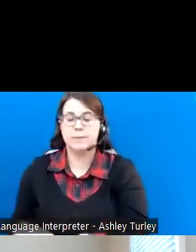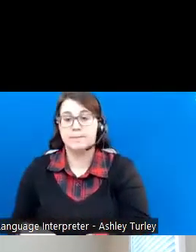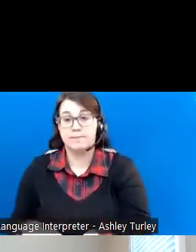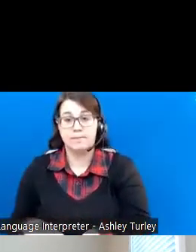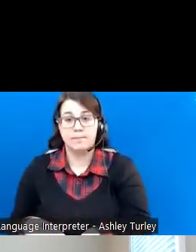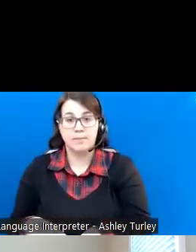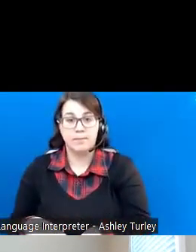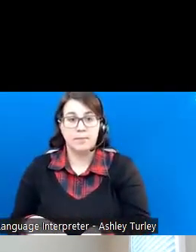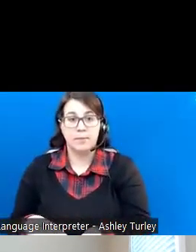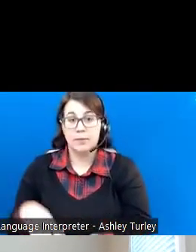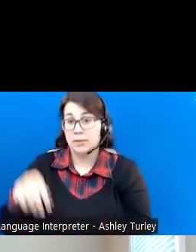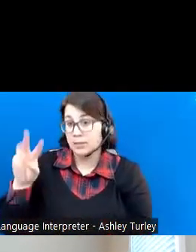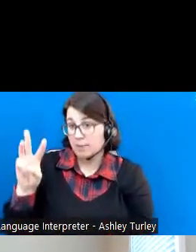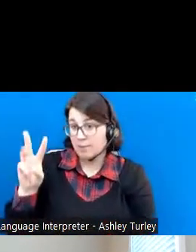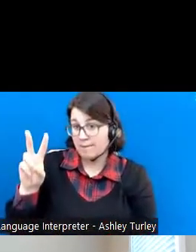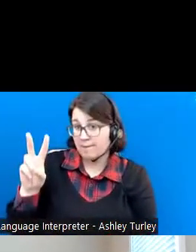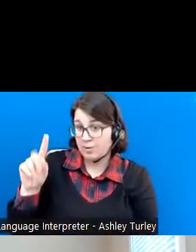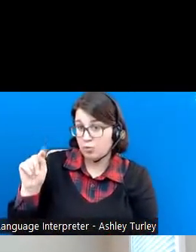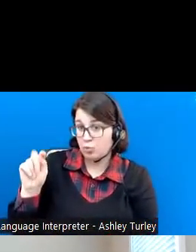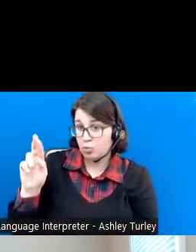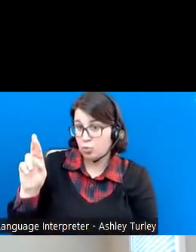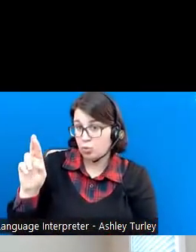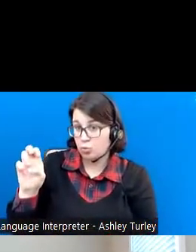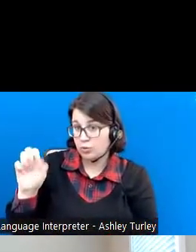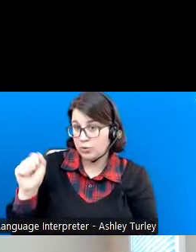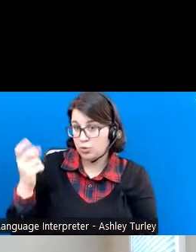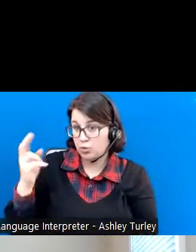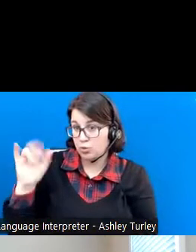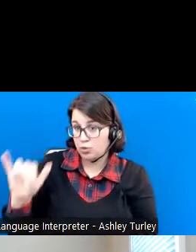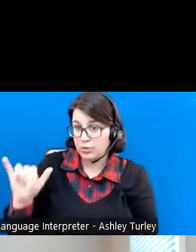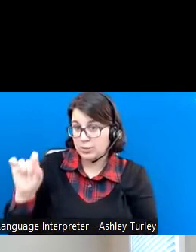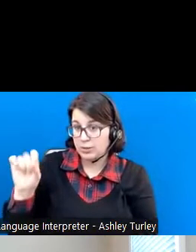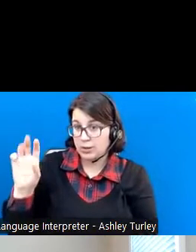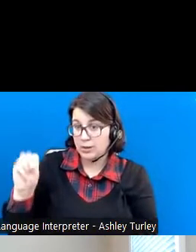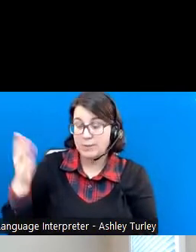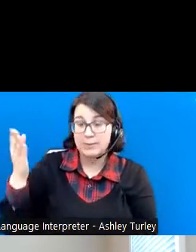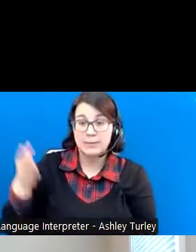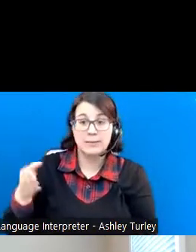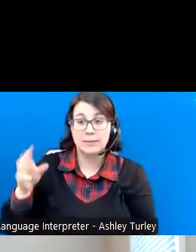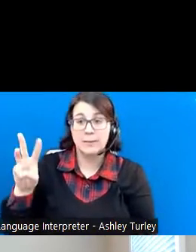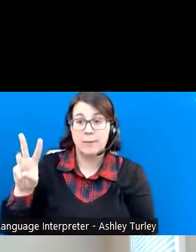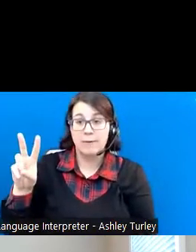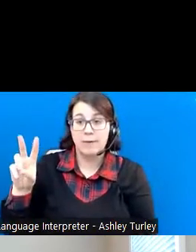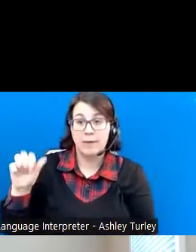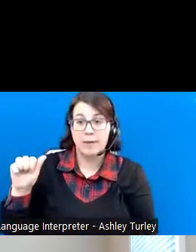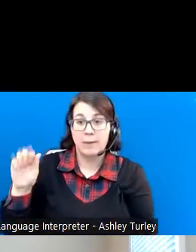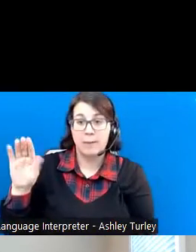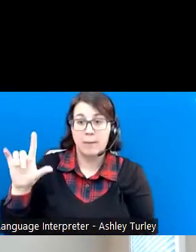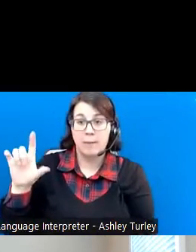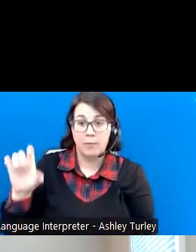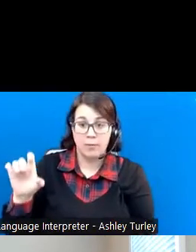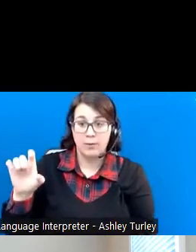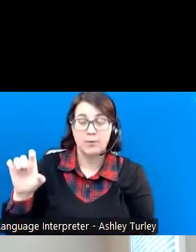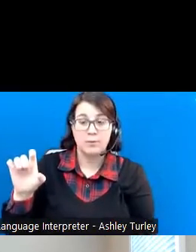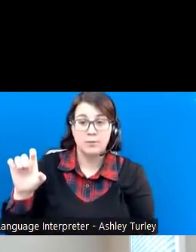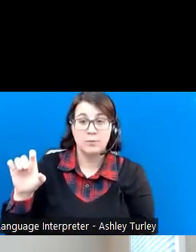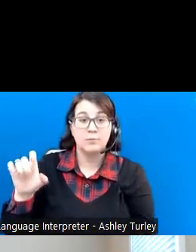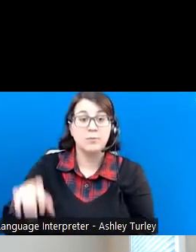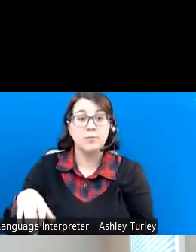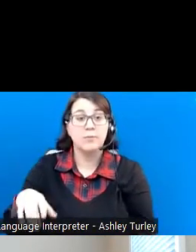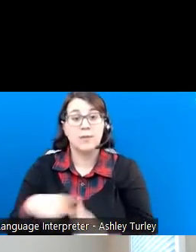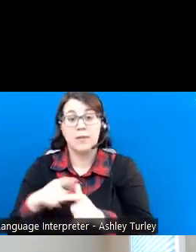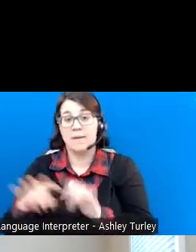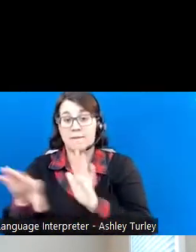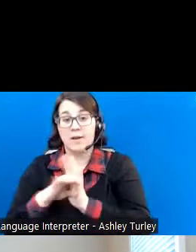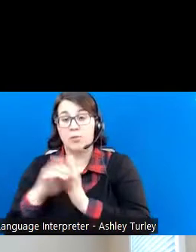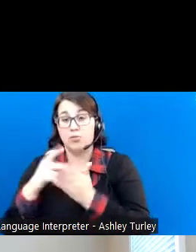to wv treasury.com forward slash WV ABLE find the program resources button that takes you